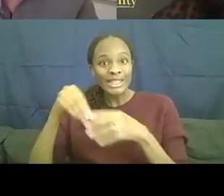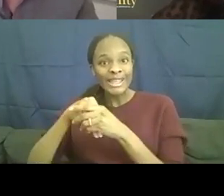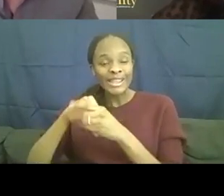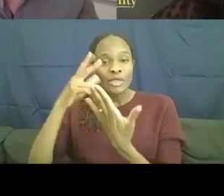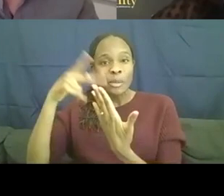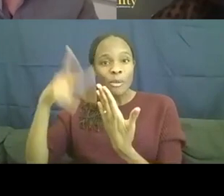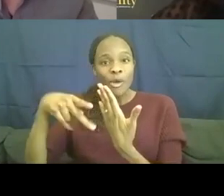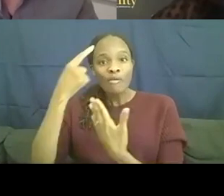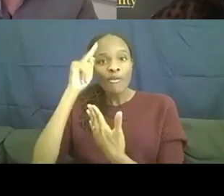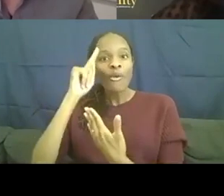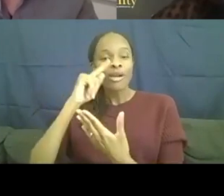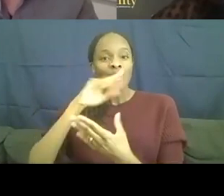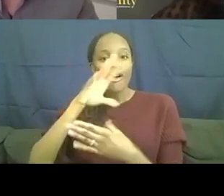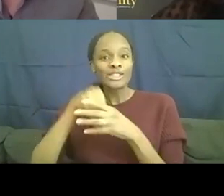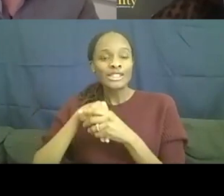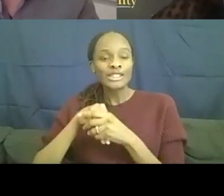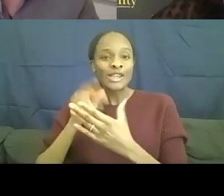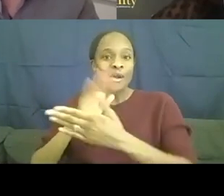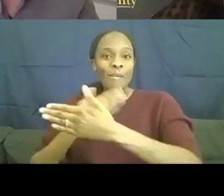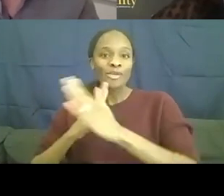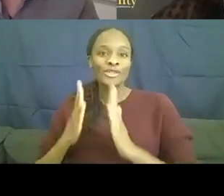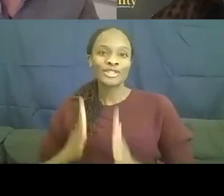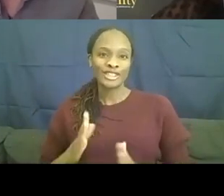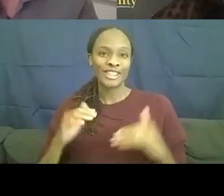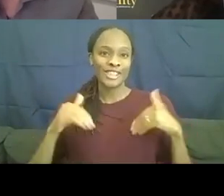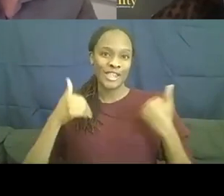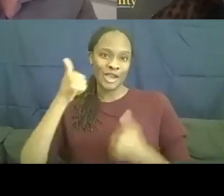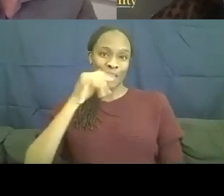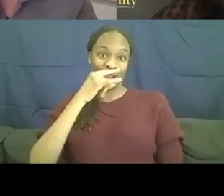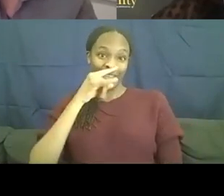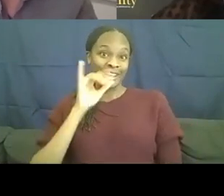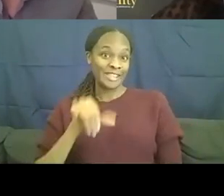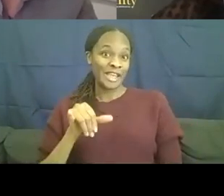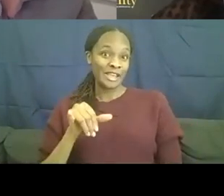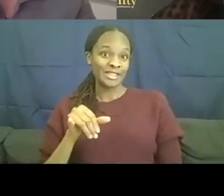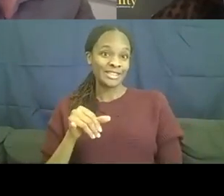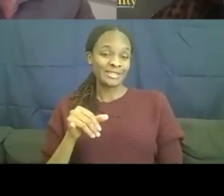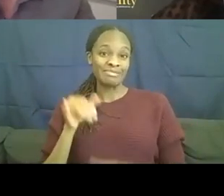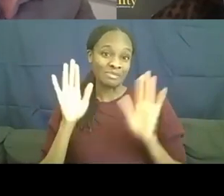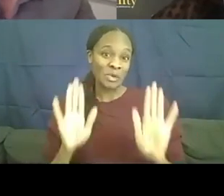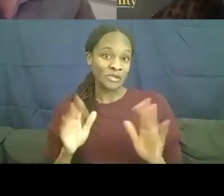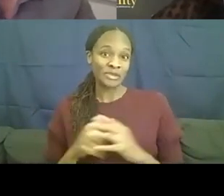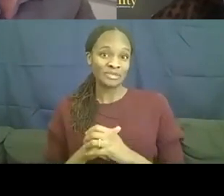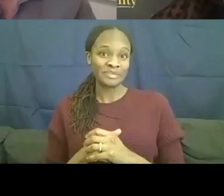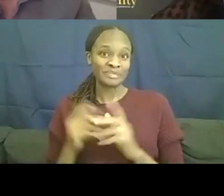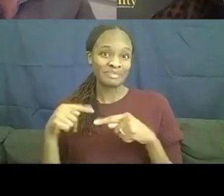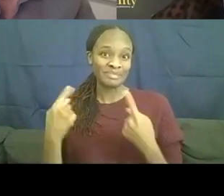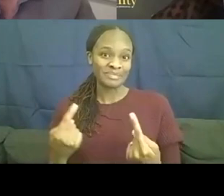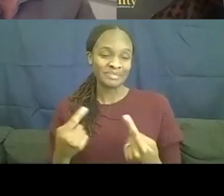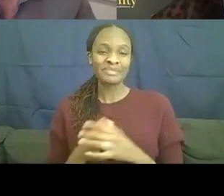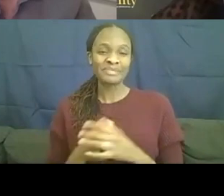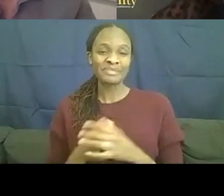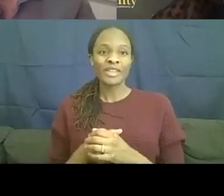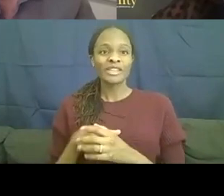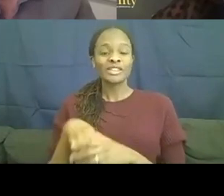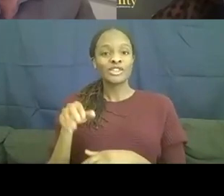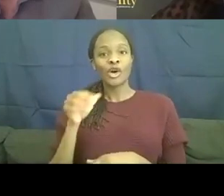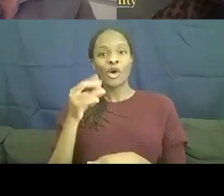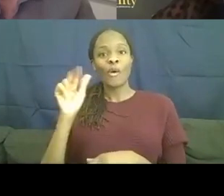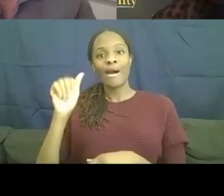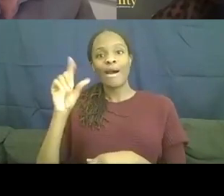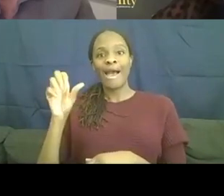autistic musicians, the younger kids. And so that's been wonderful. So he has, he gets to do, he does the same duties